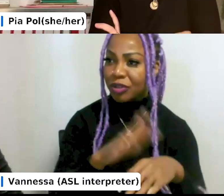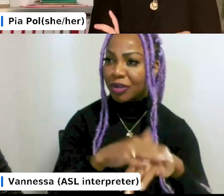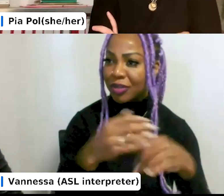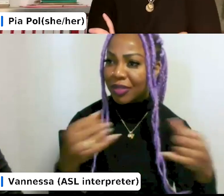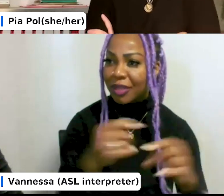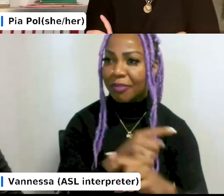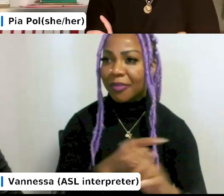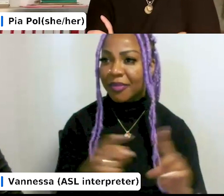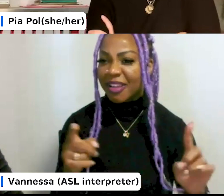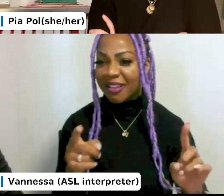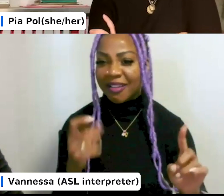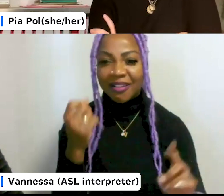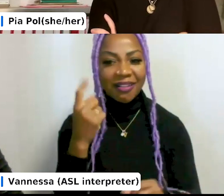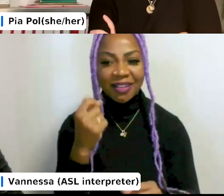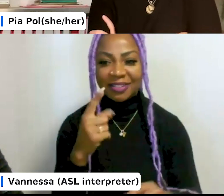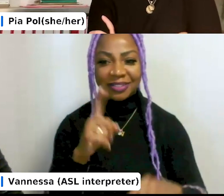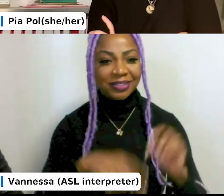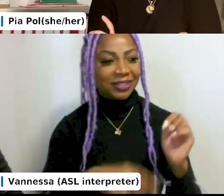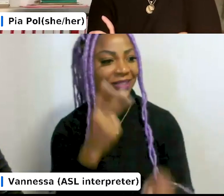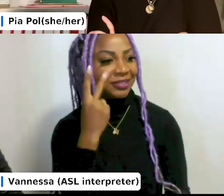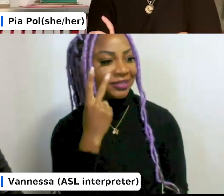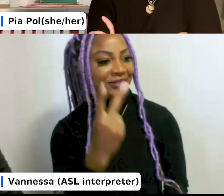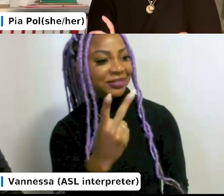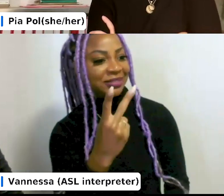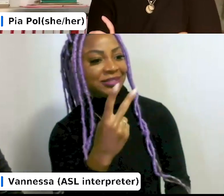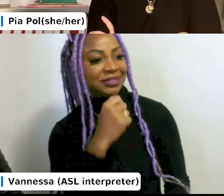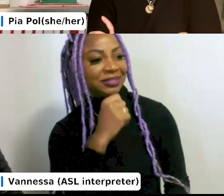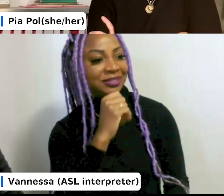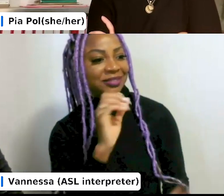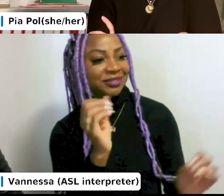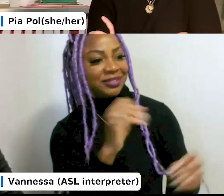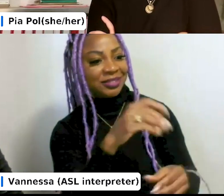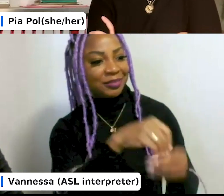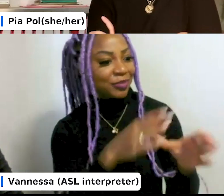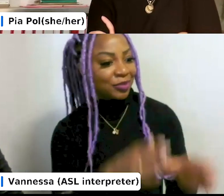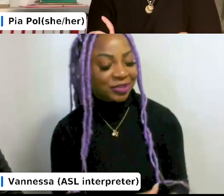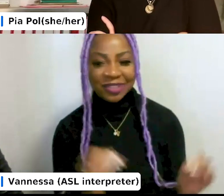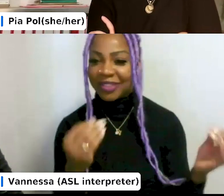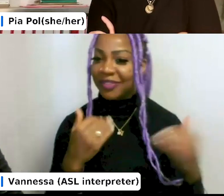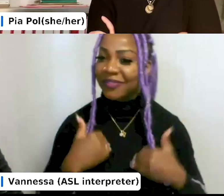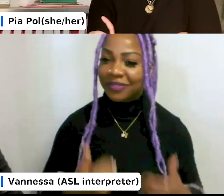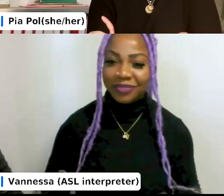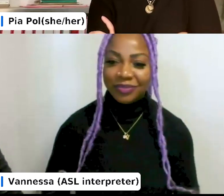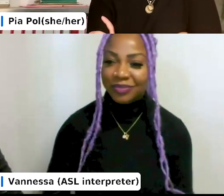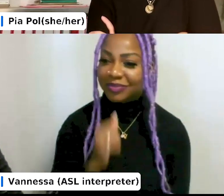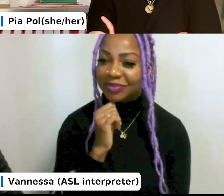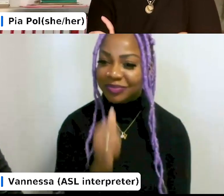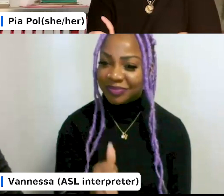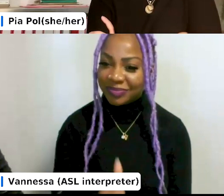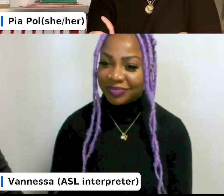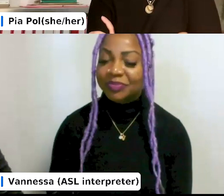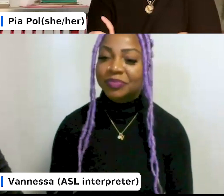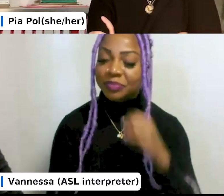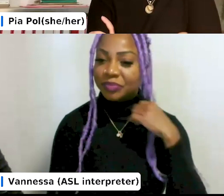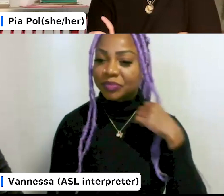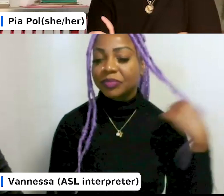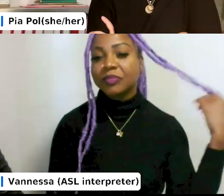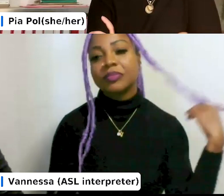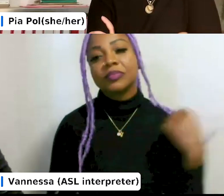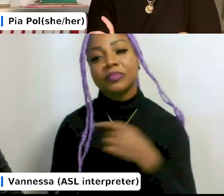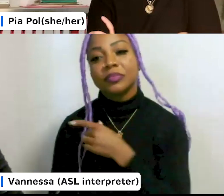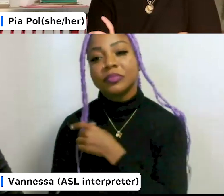a lack of physicality, which makes them maybe feel anonymous or invisible or